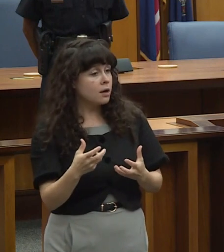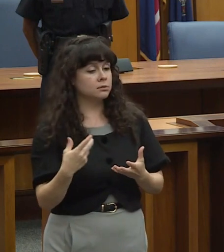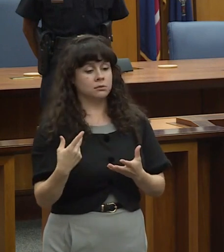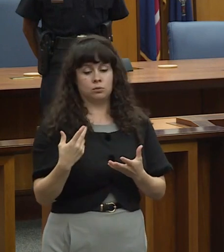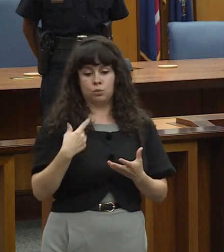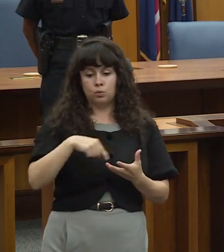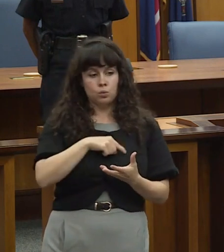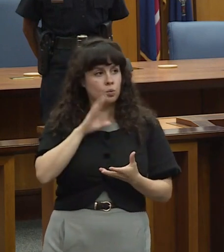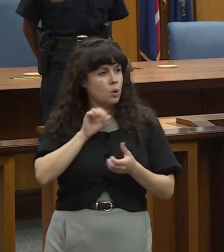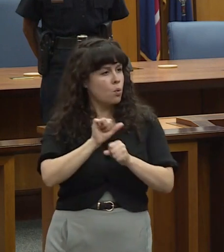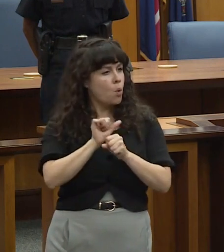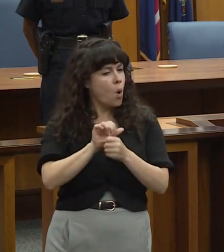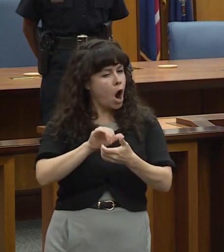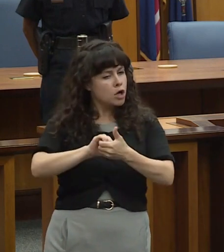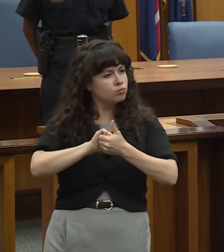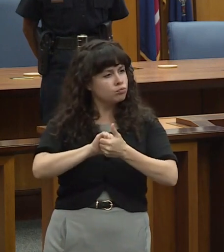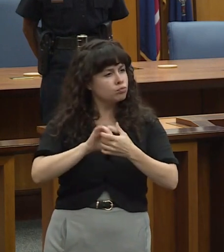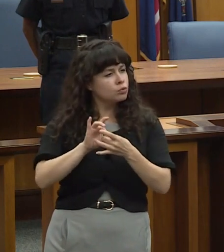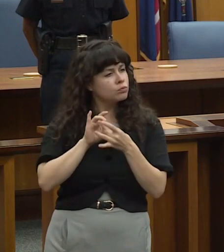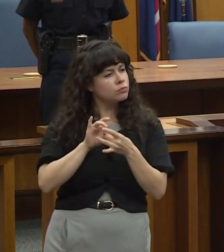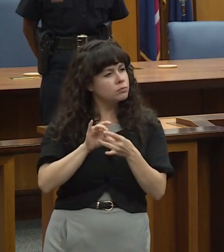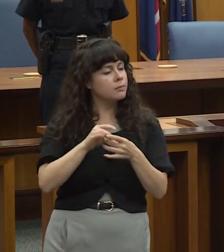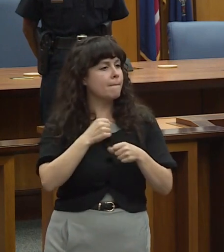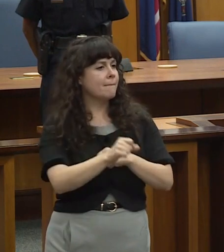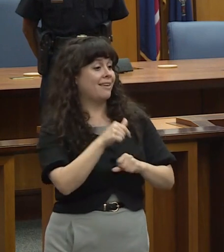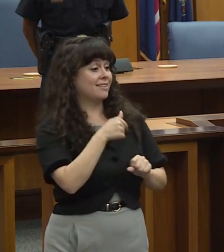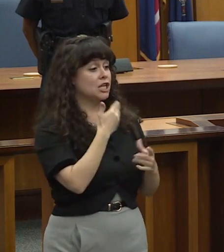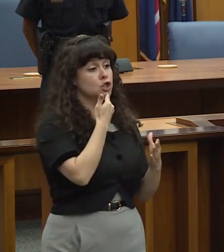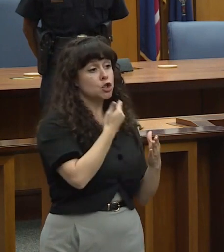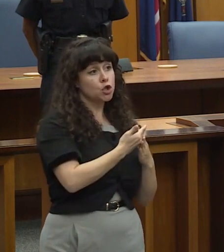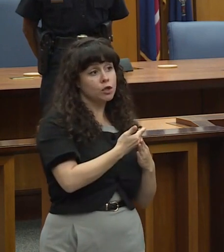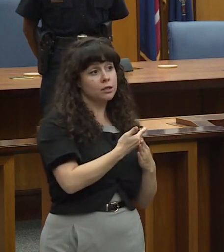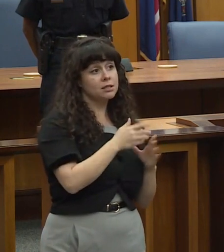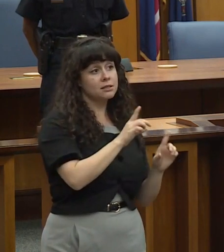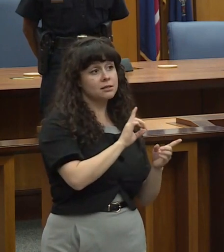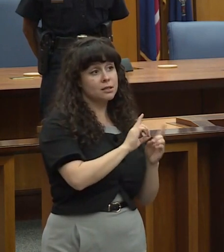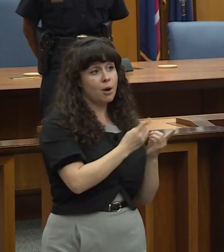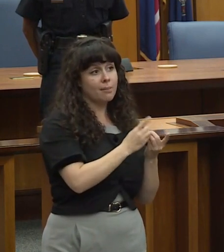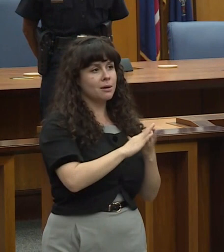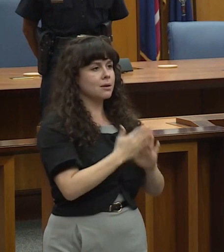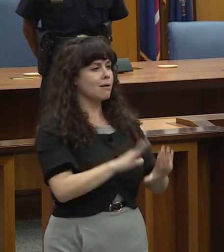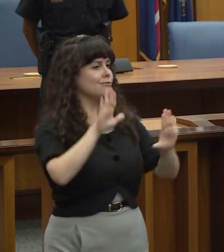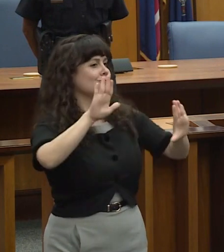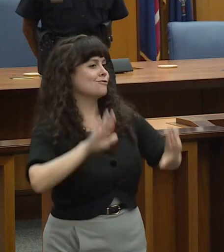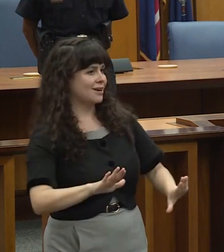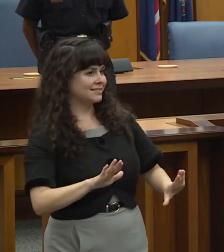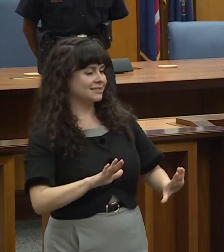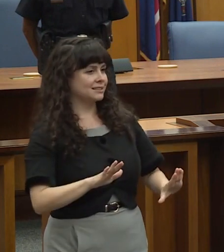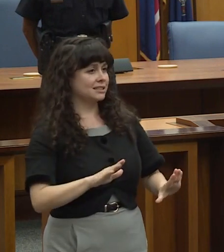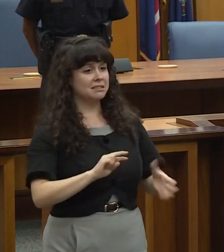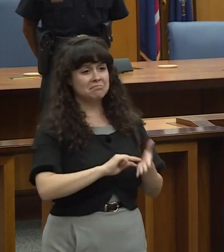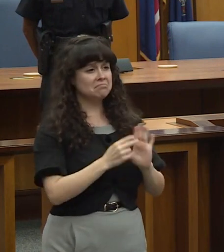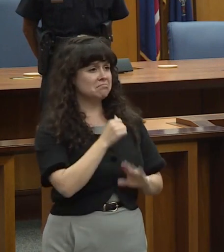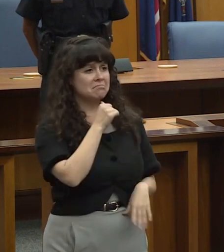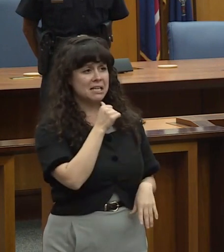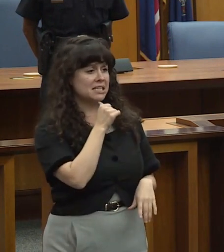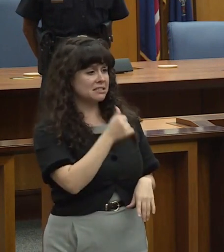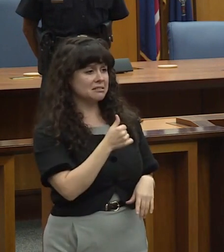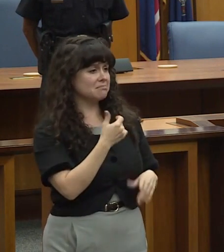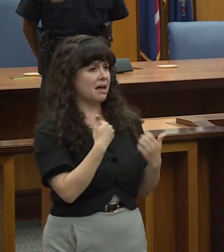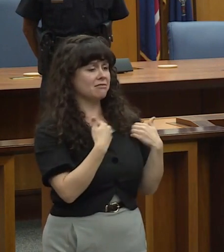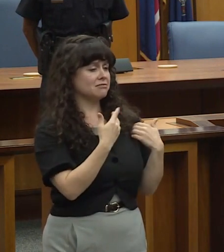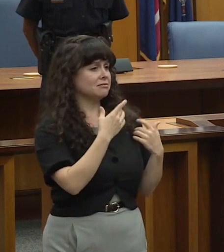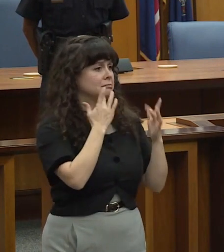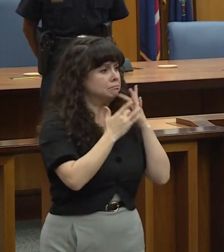to bake a good department great and that's not to say that this department has deficiencies or errors it could be